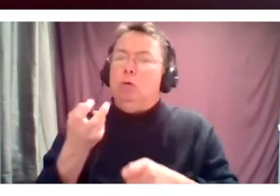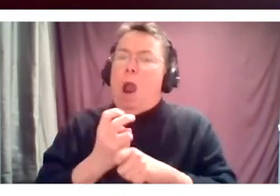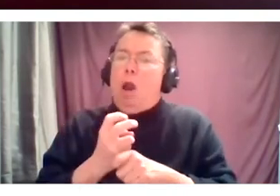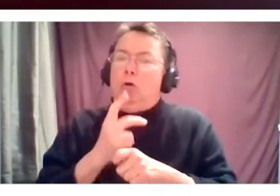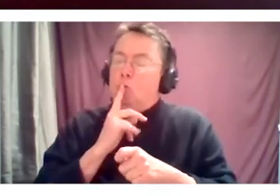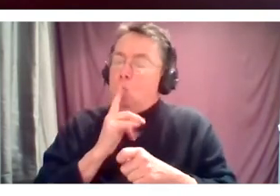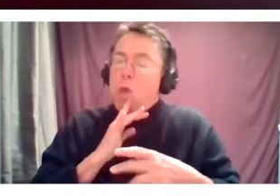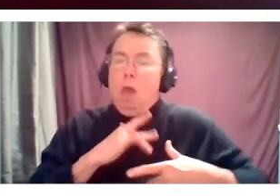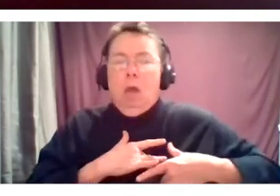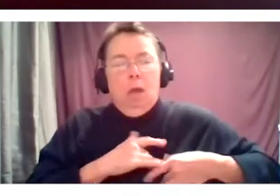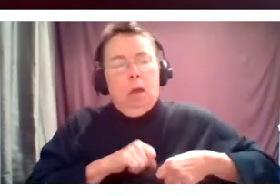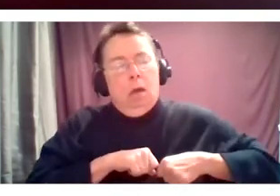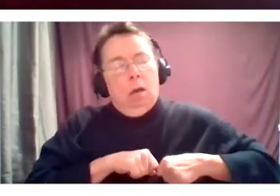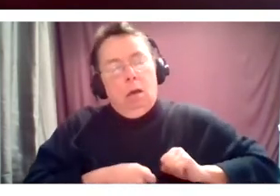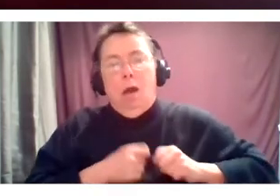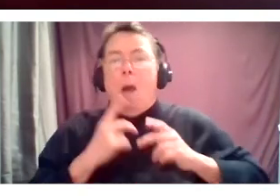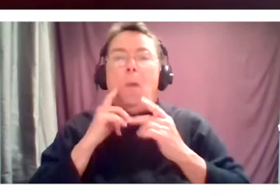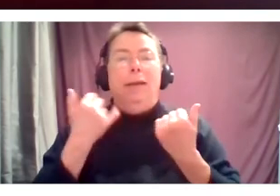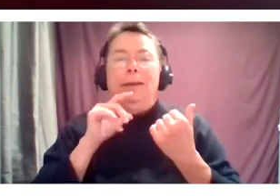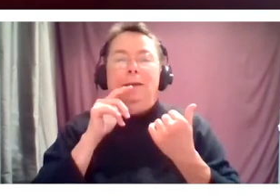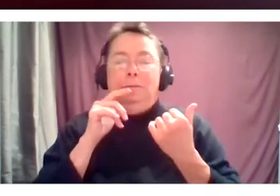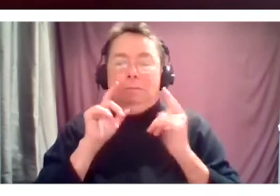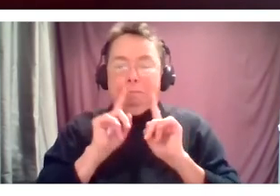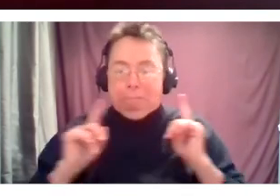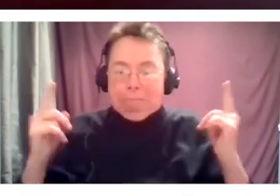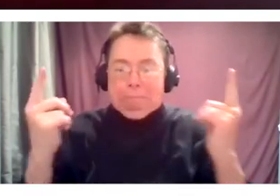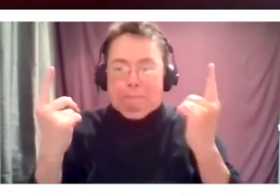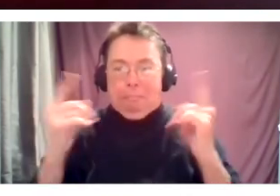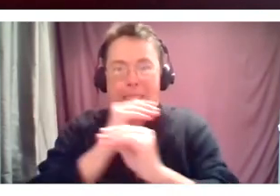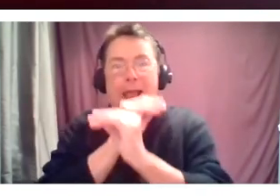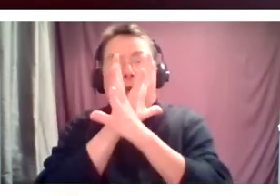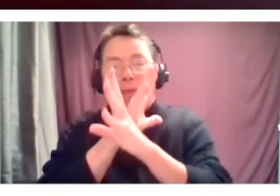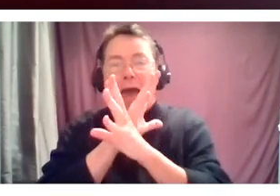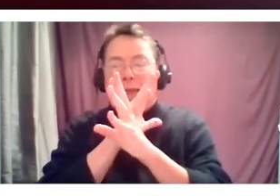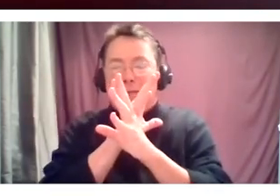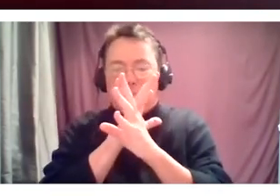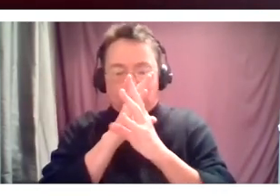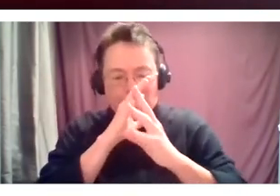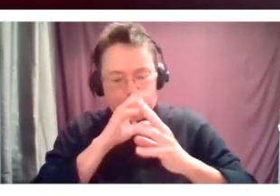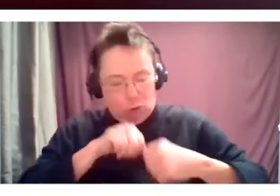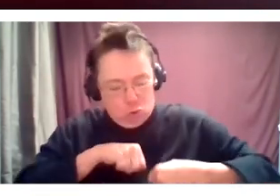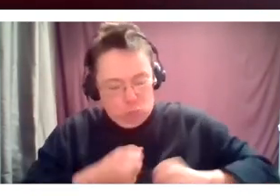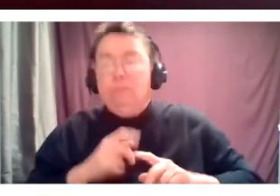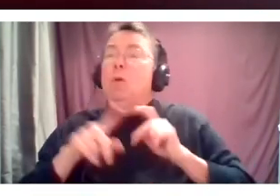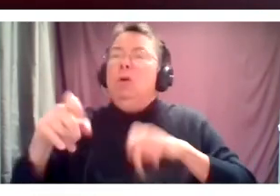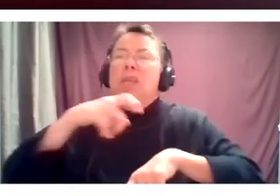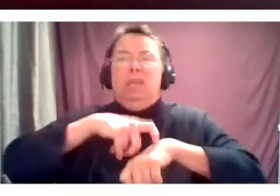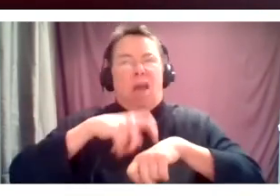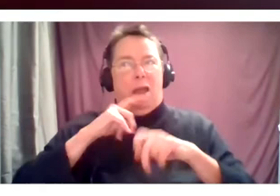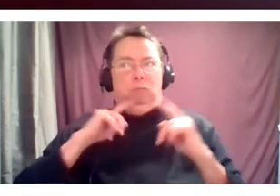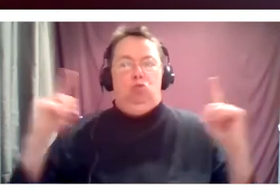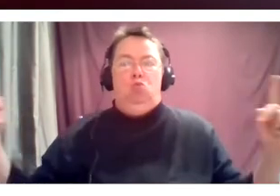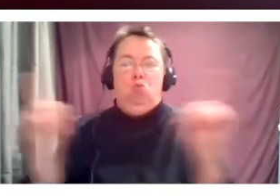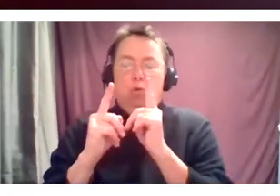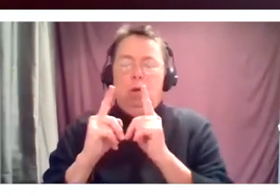together. We need time to grieve together. And from that, we do hope to learn and lift and